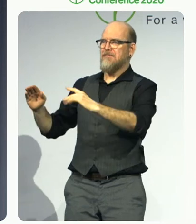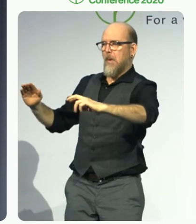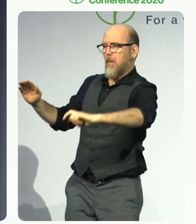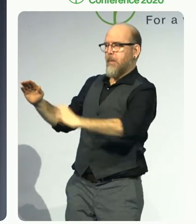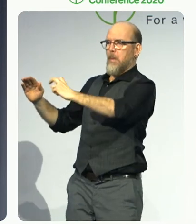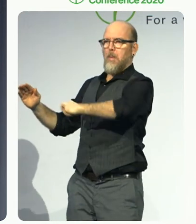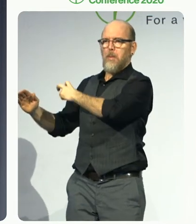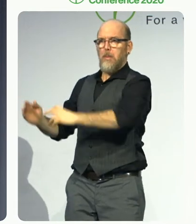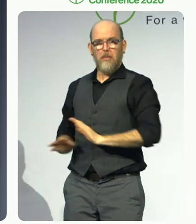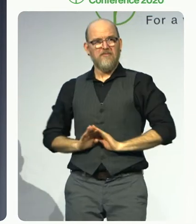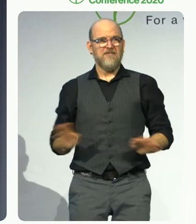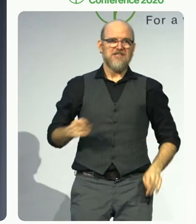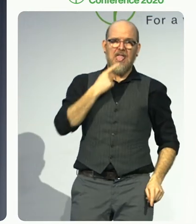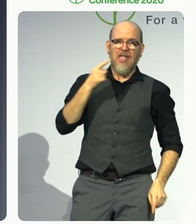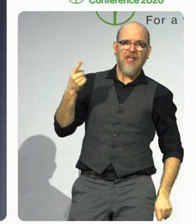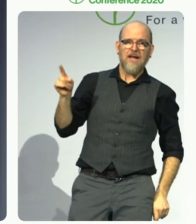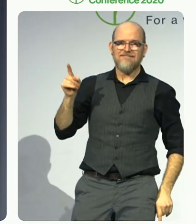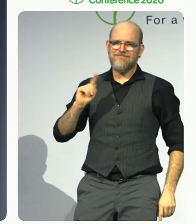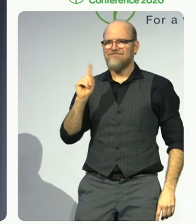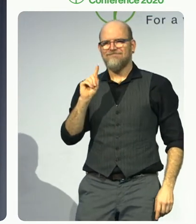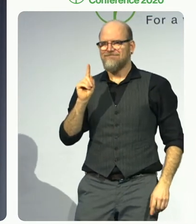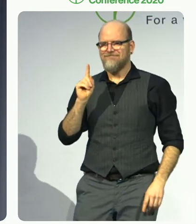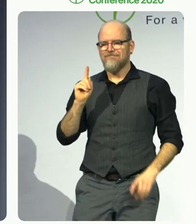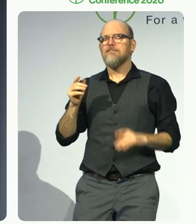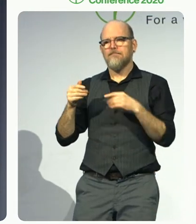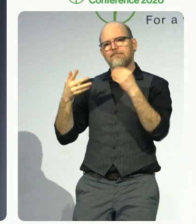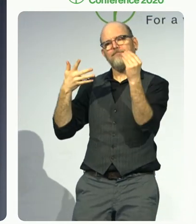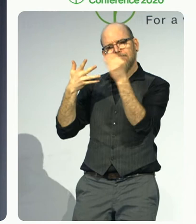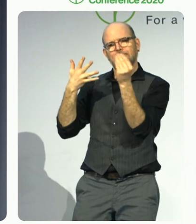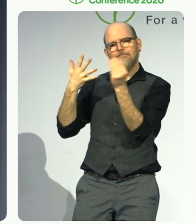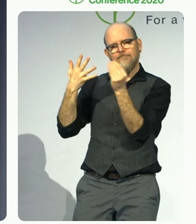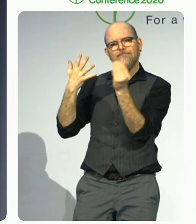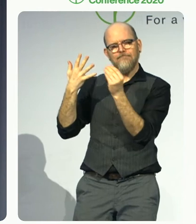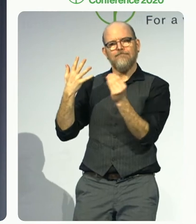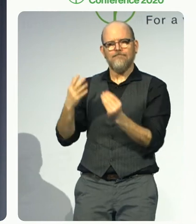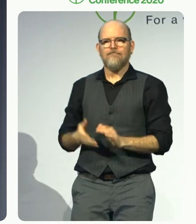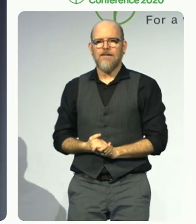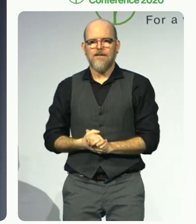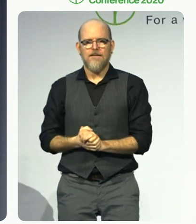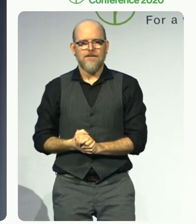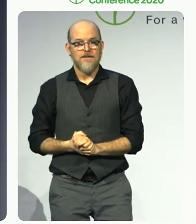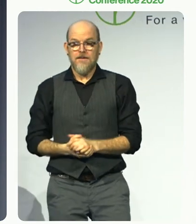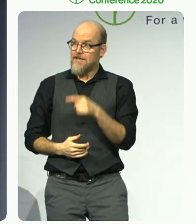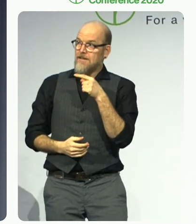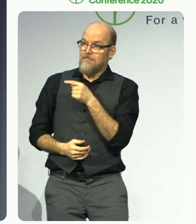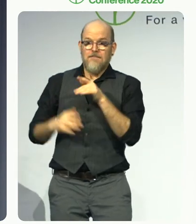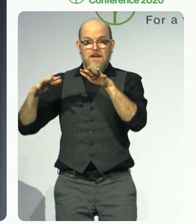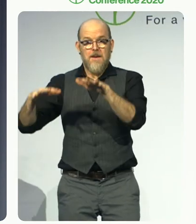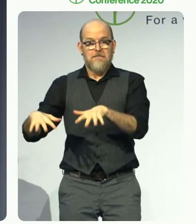restore our parliament and we will do the best in the best way.